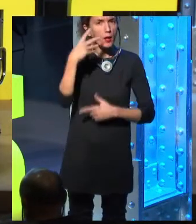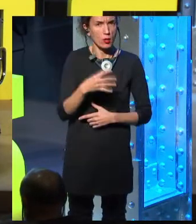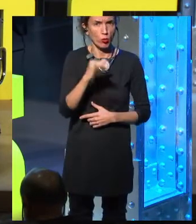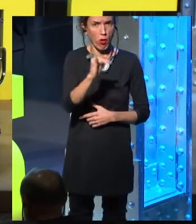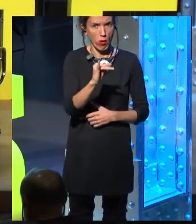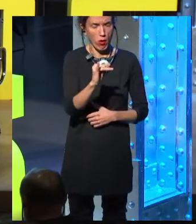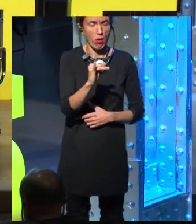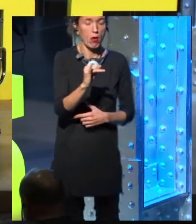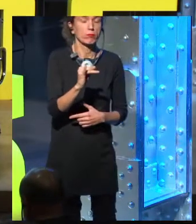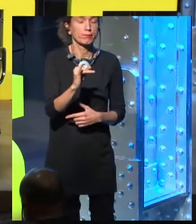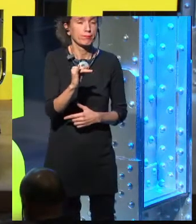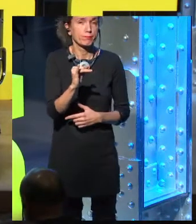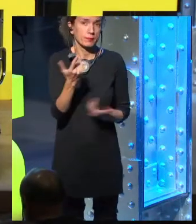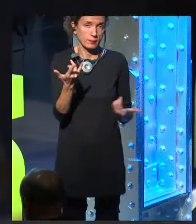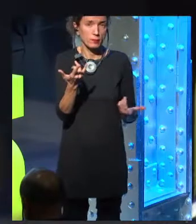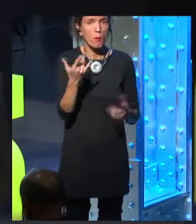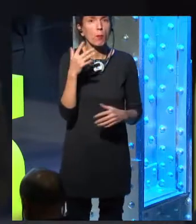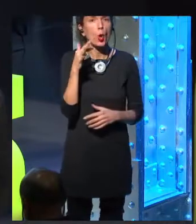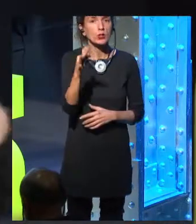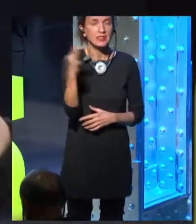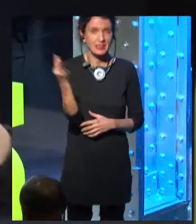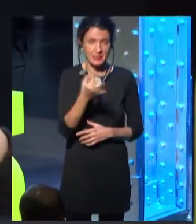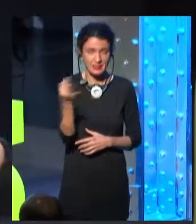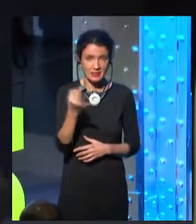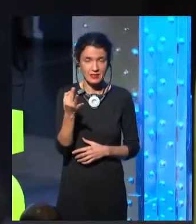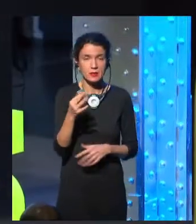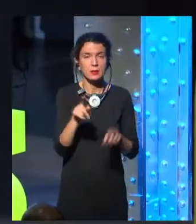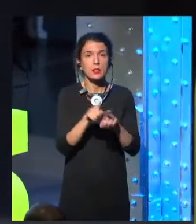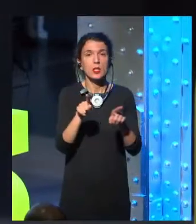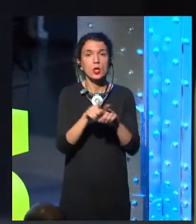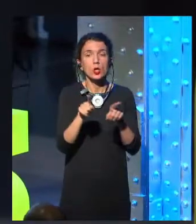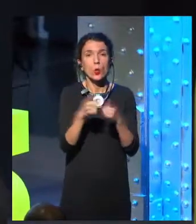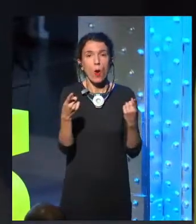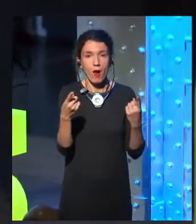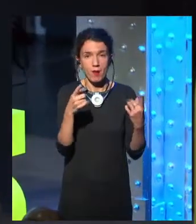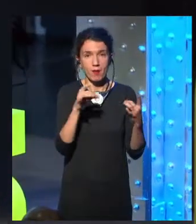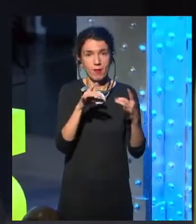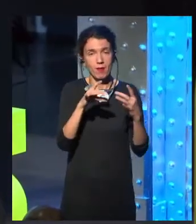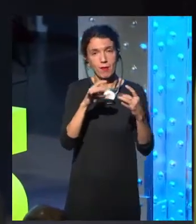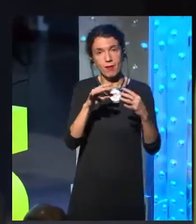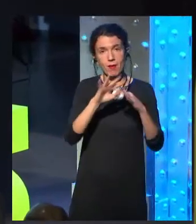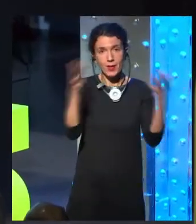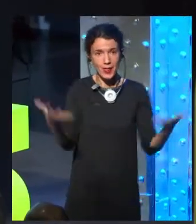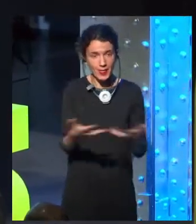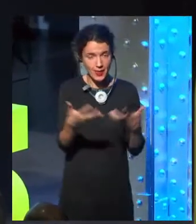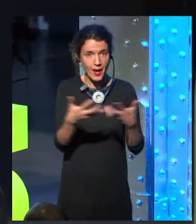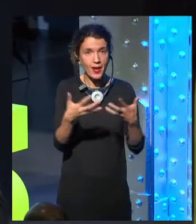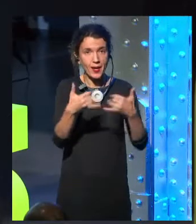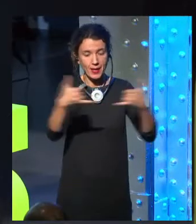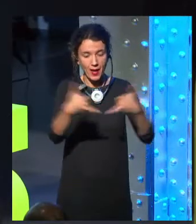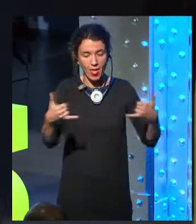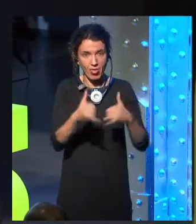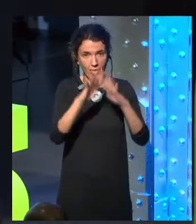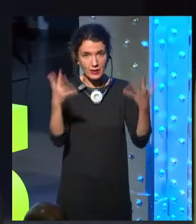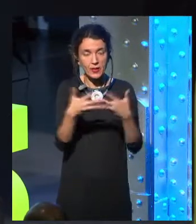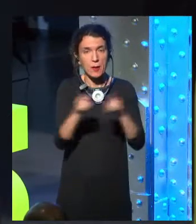the phone with our face, and so we don't lose all of the nonverbal communication. It's the